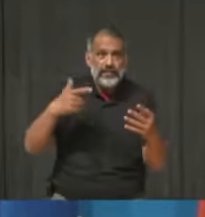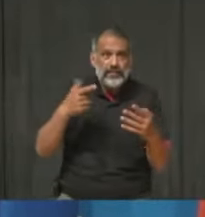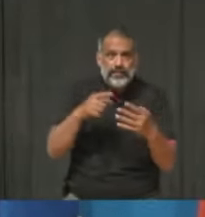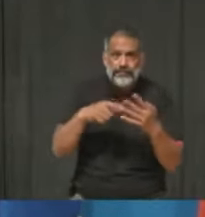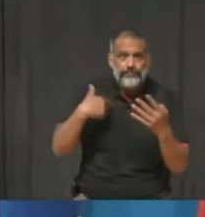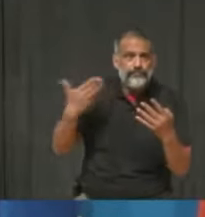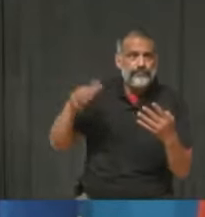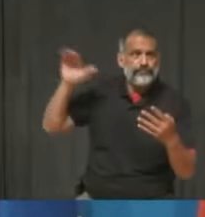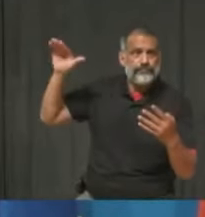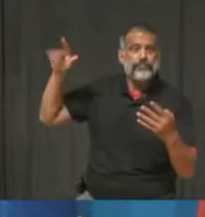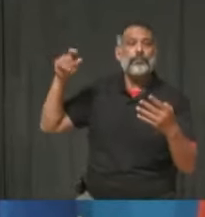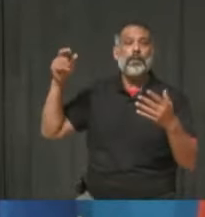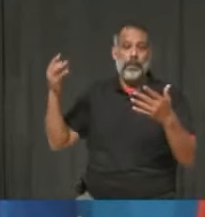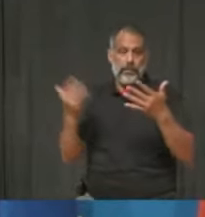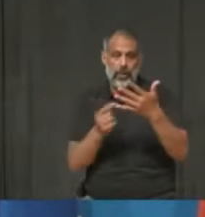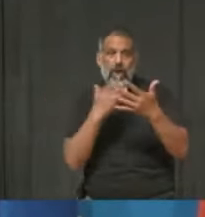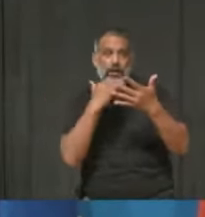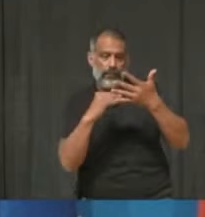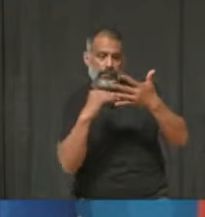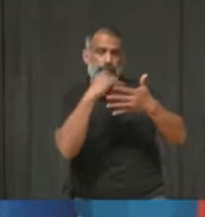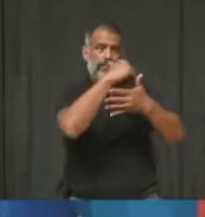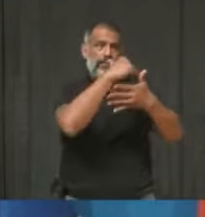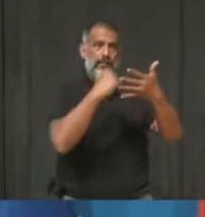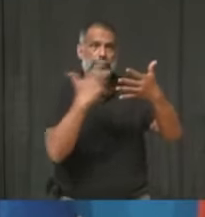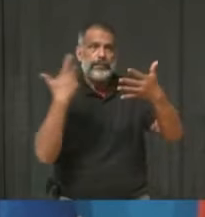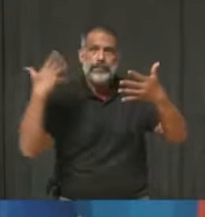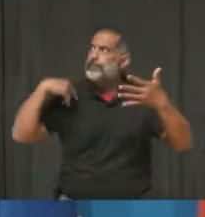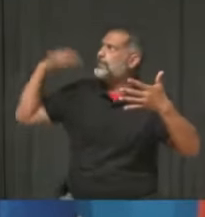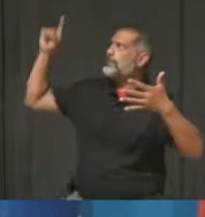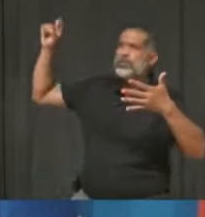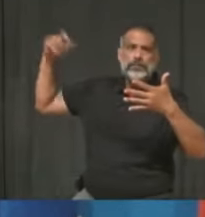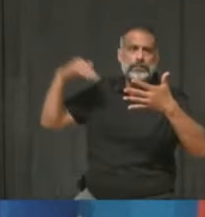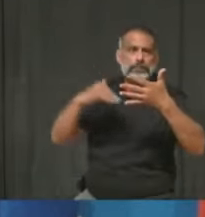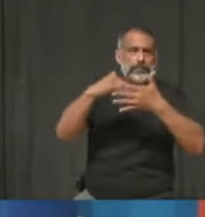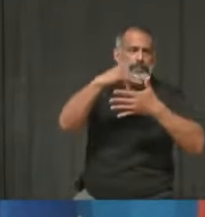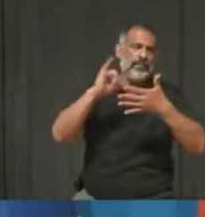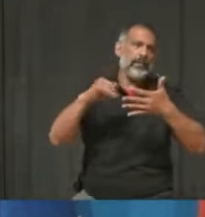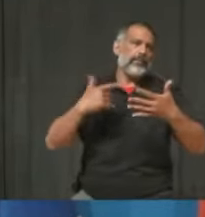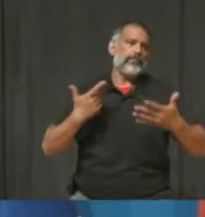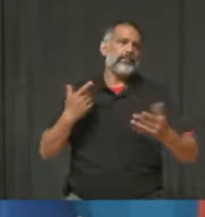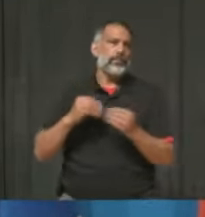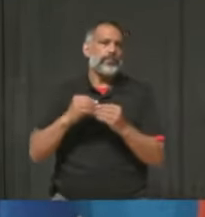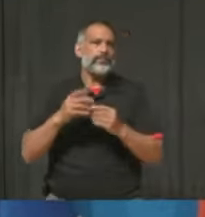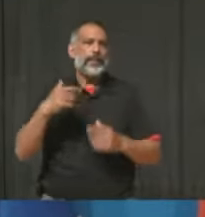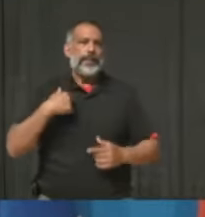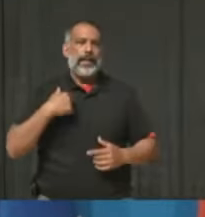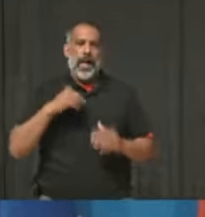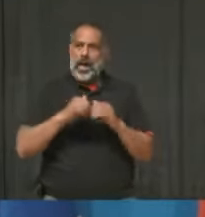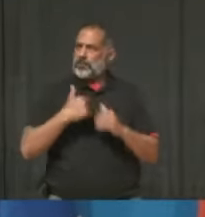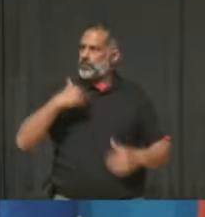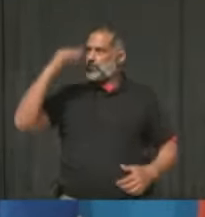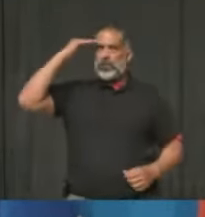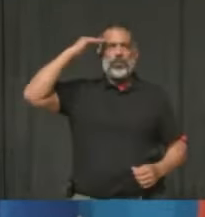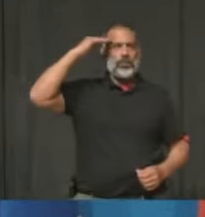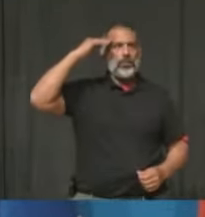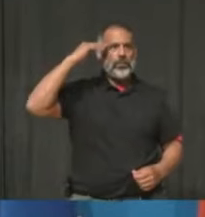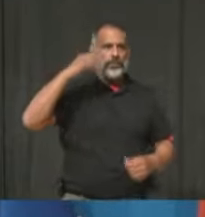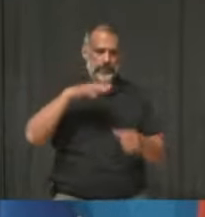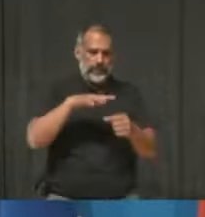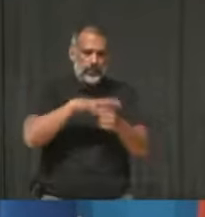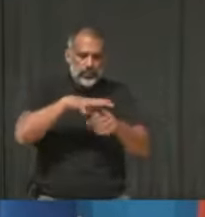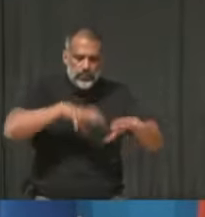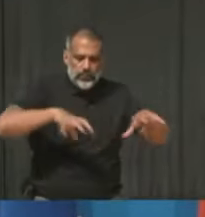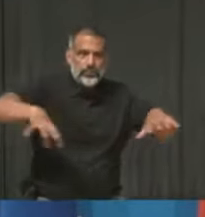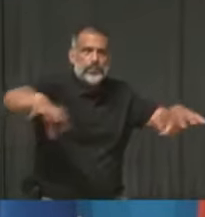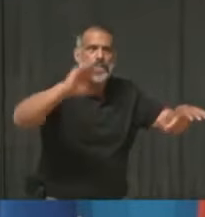to that color-coded framework? You know, and what are the benchmarks in each color